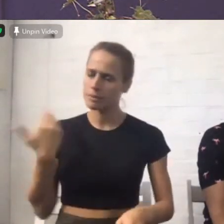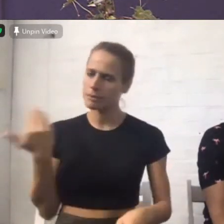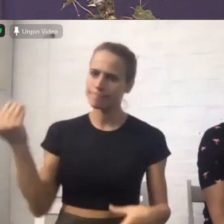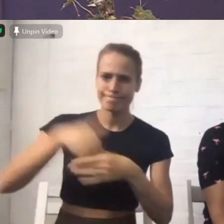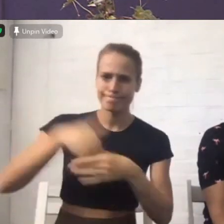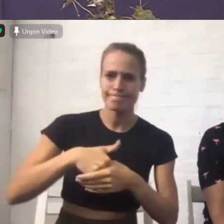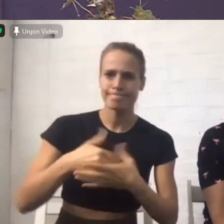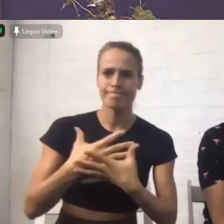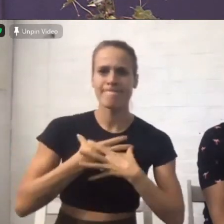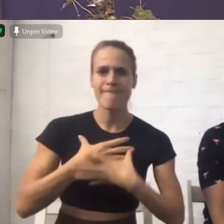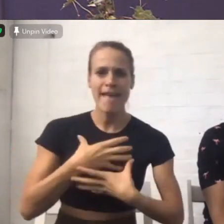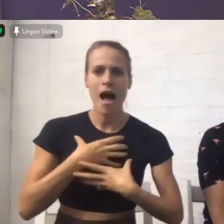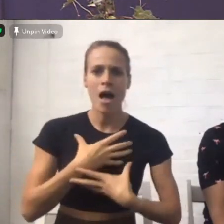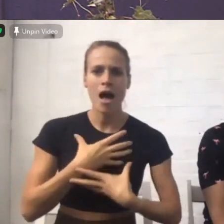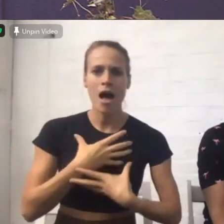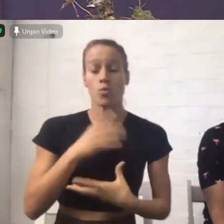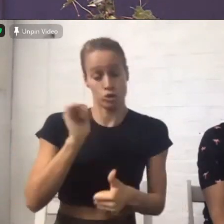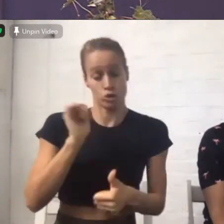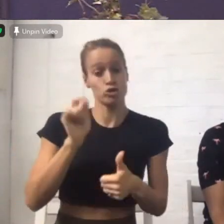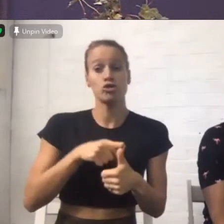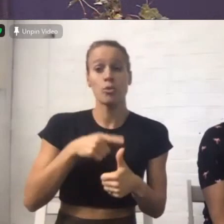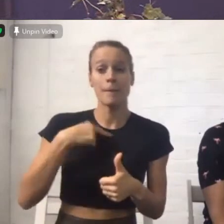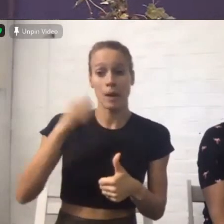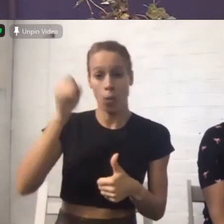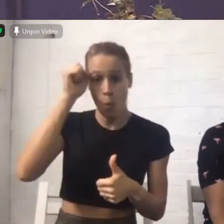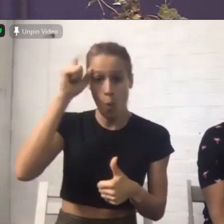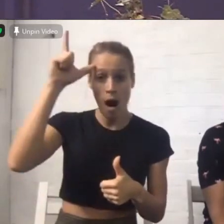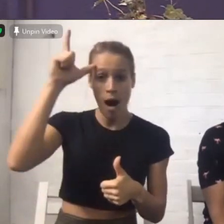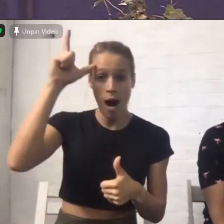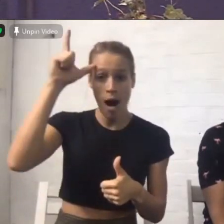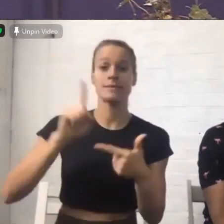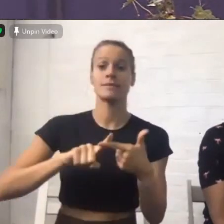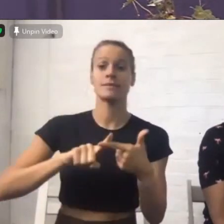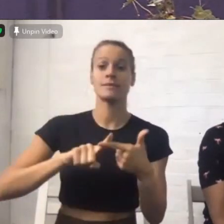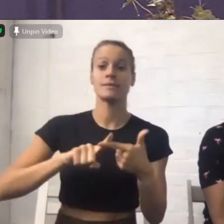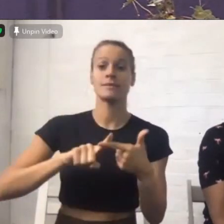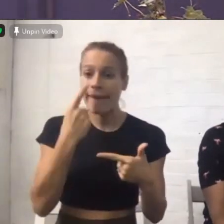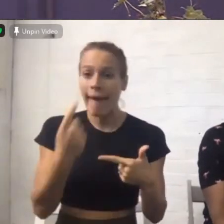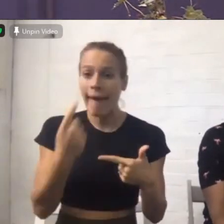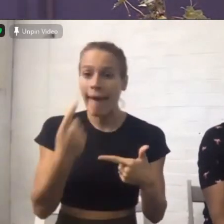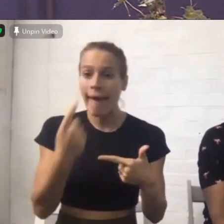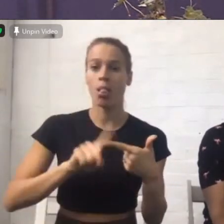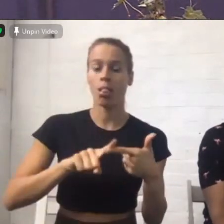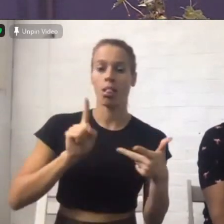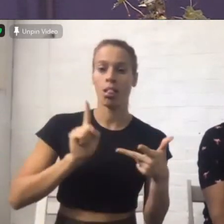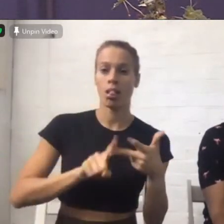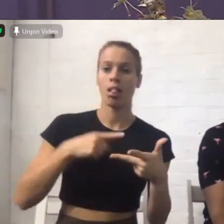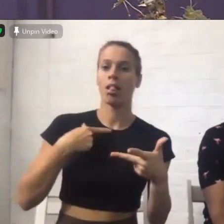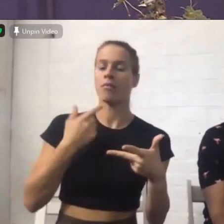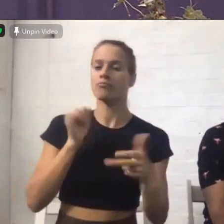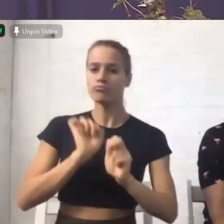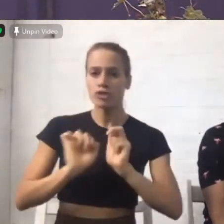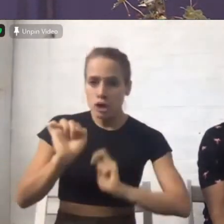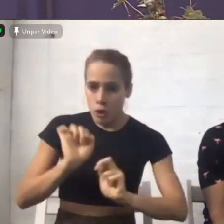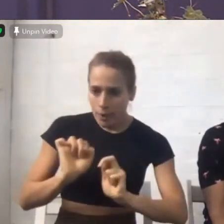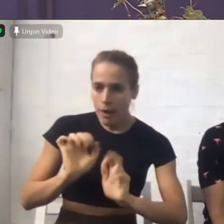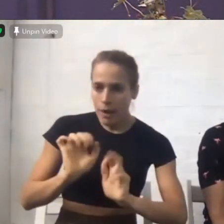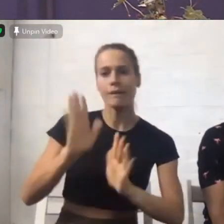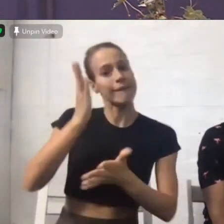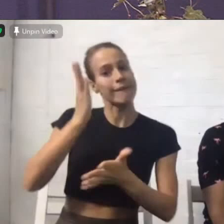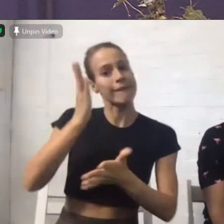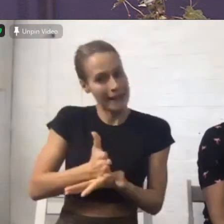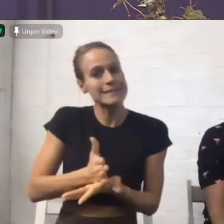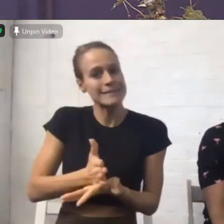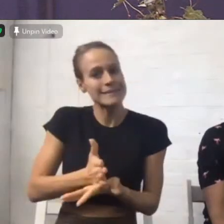be prudent of course and in meeting together we